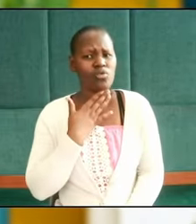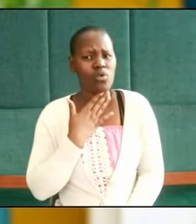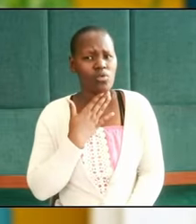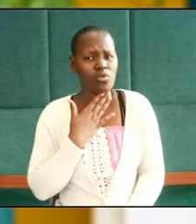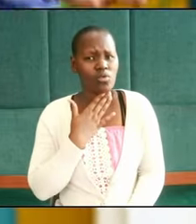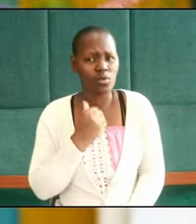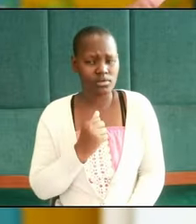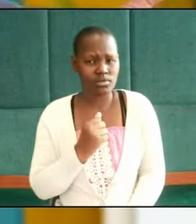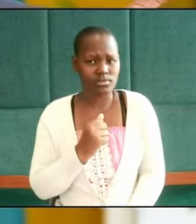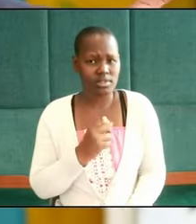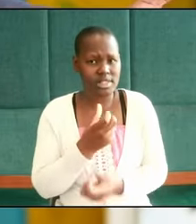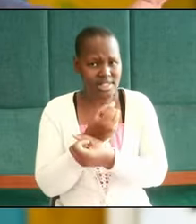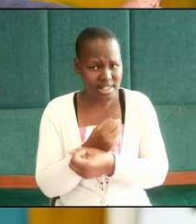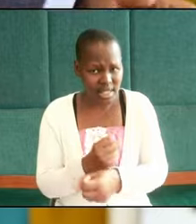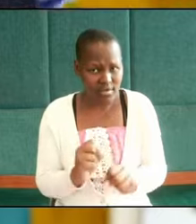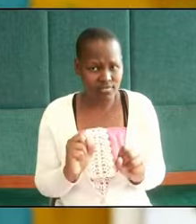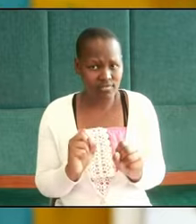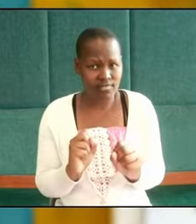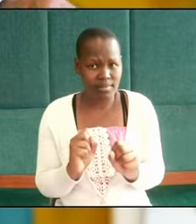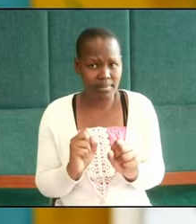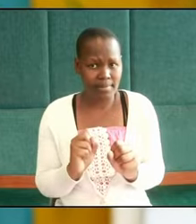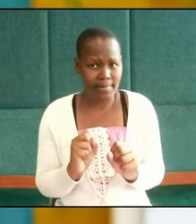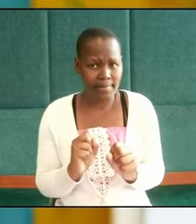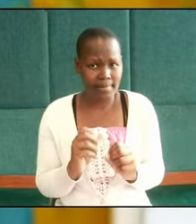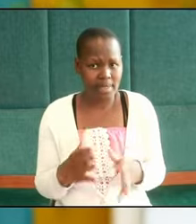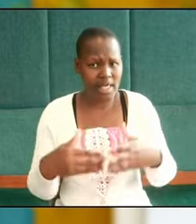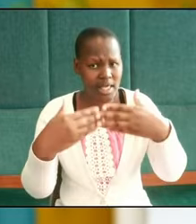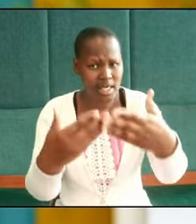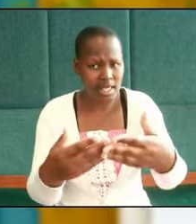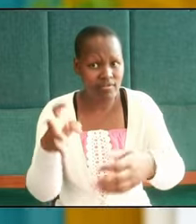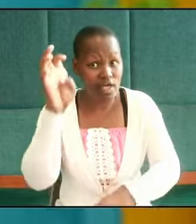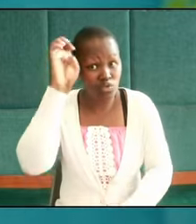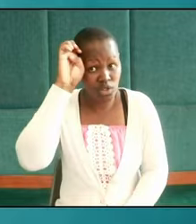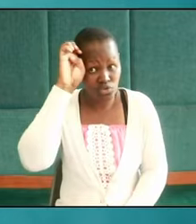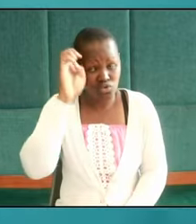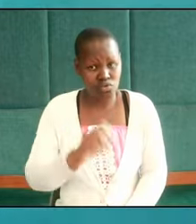saved gave you this education